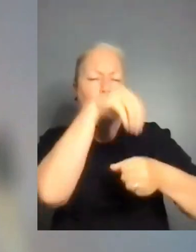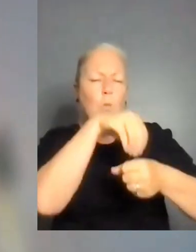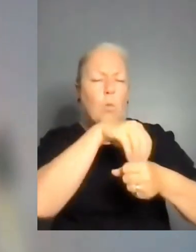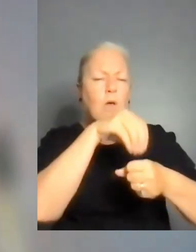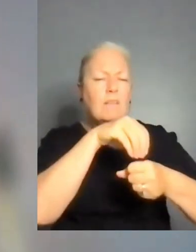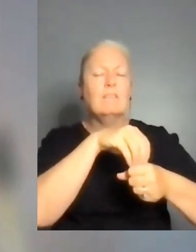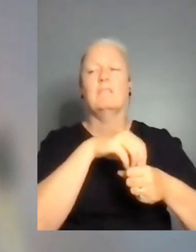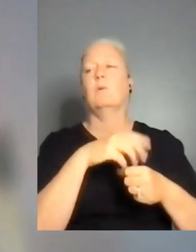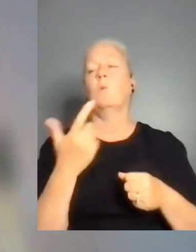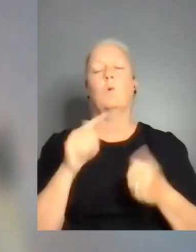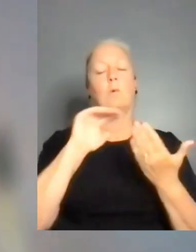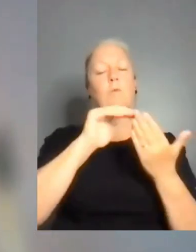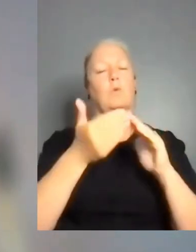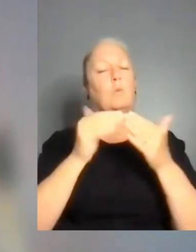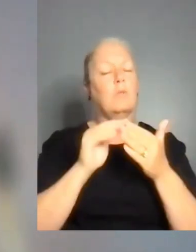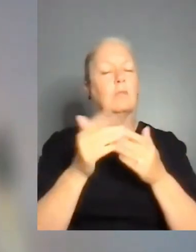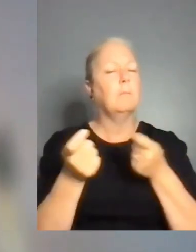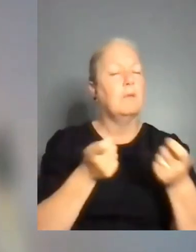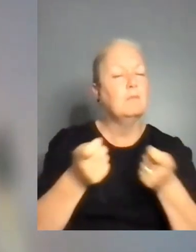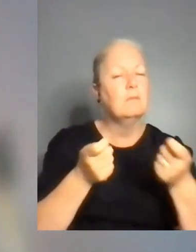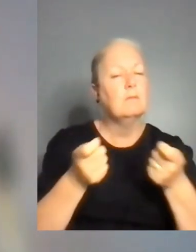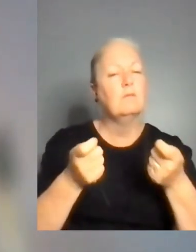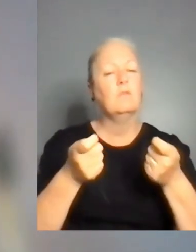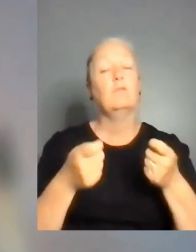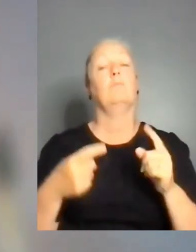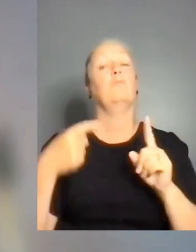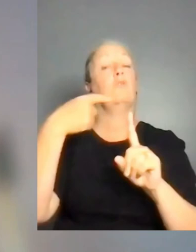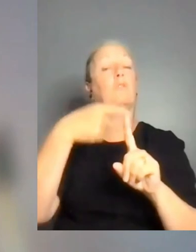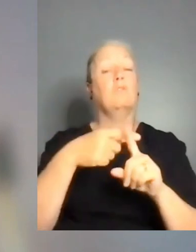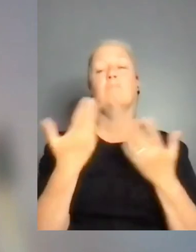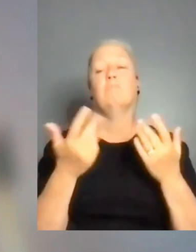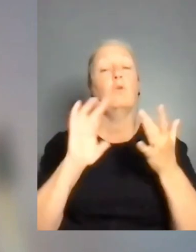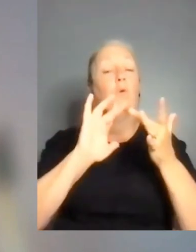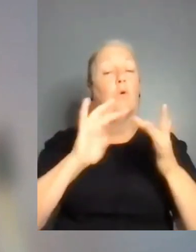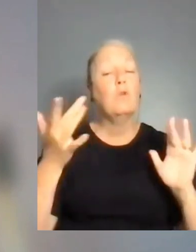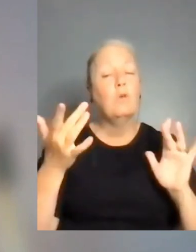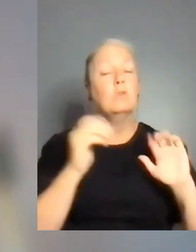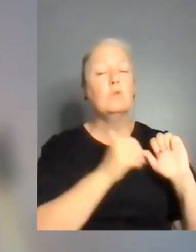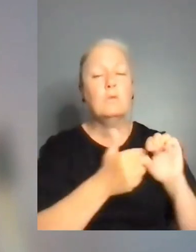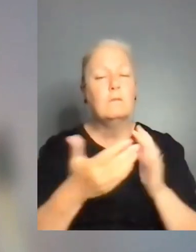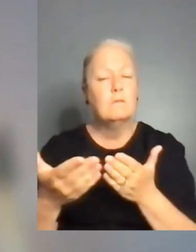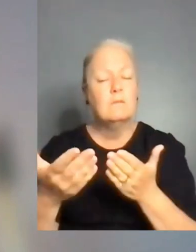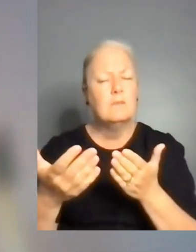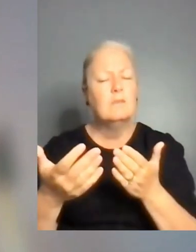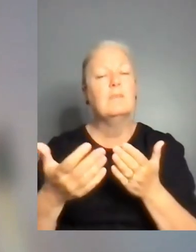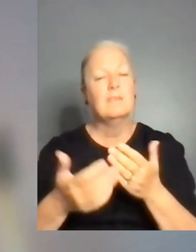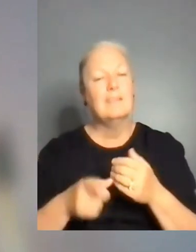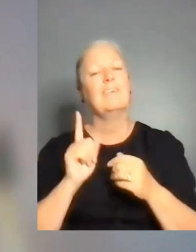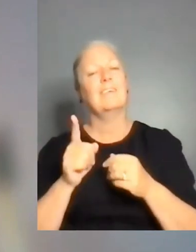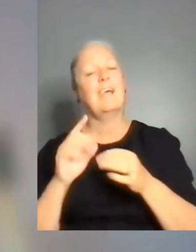and with provision of online services, but also linked to their offline services.